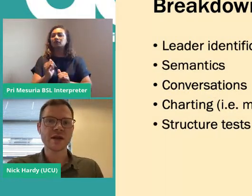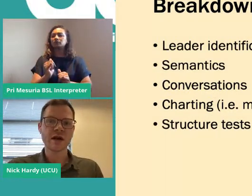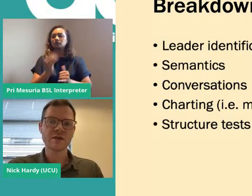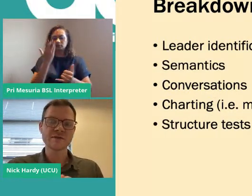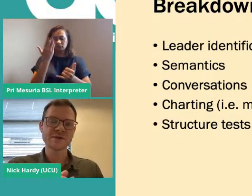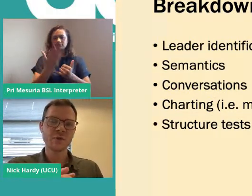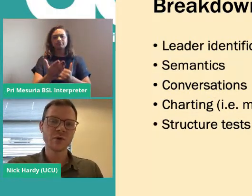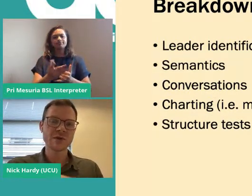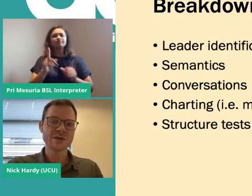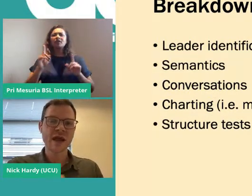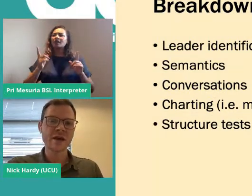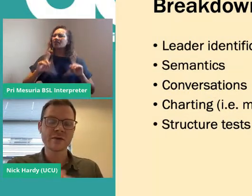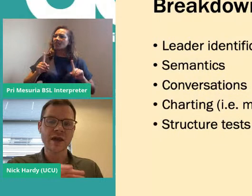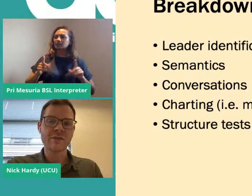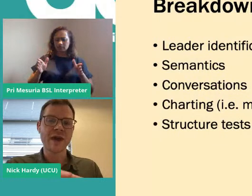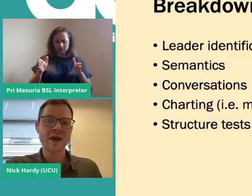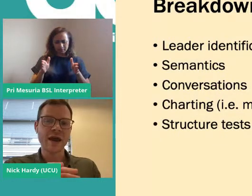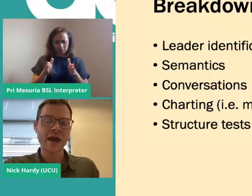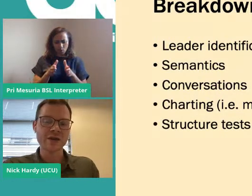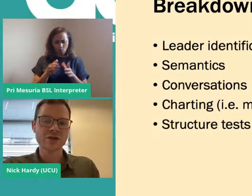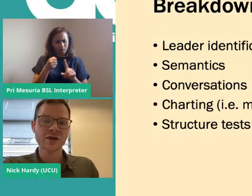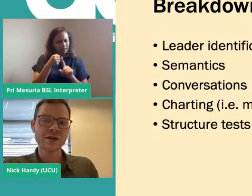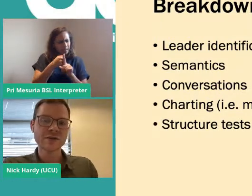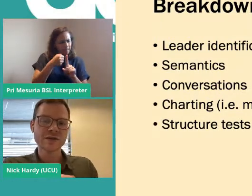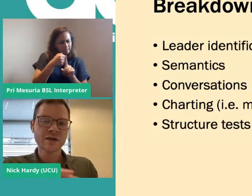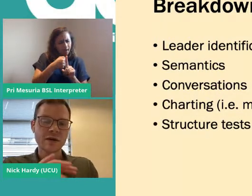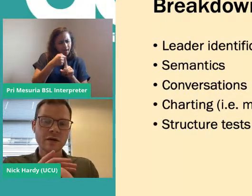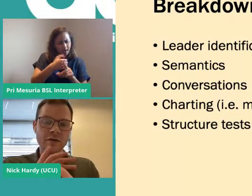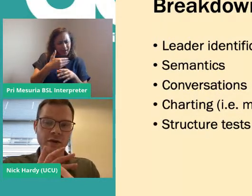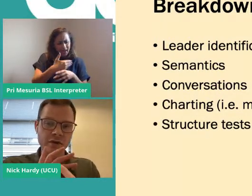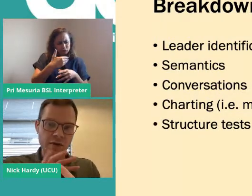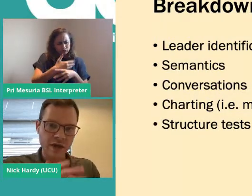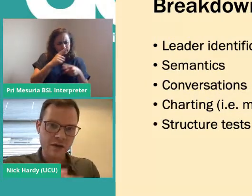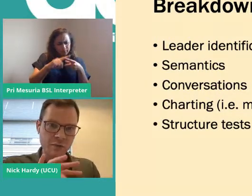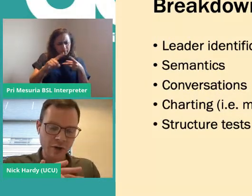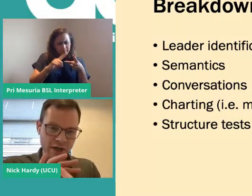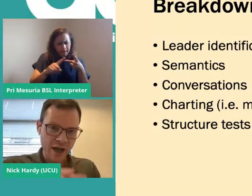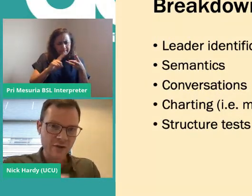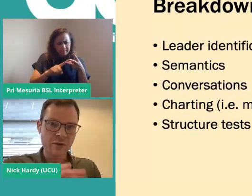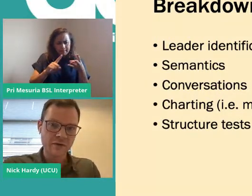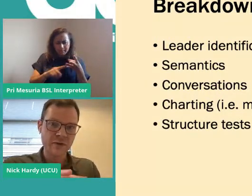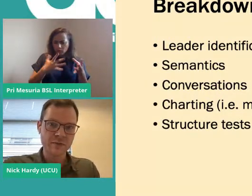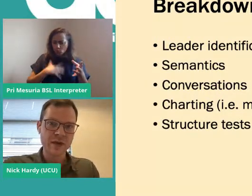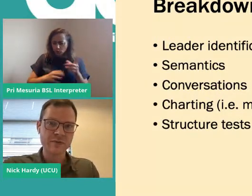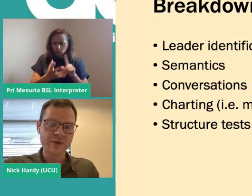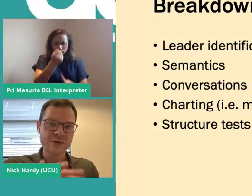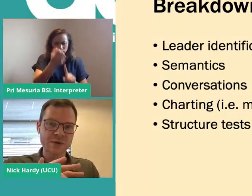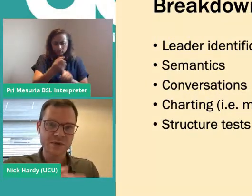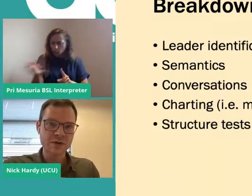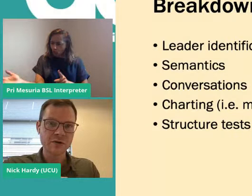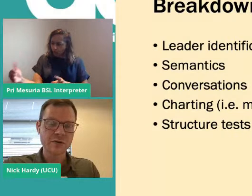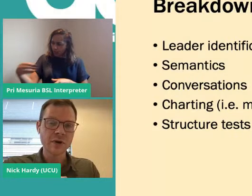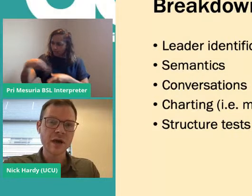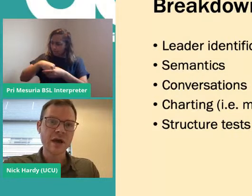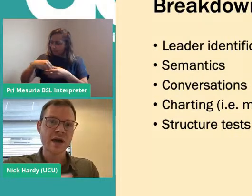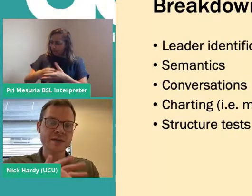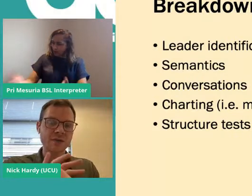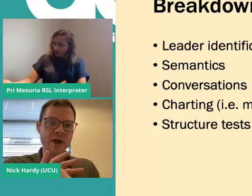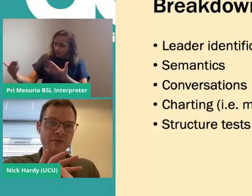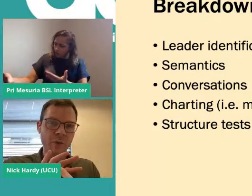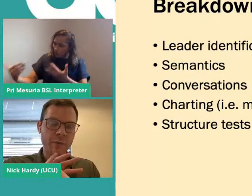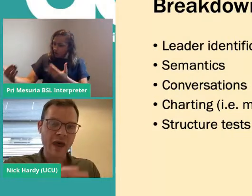that's basically kind of smaller scale campaign actions that you want to get all of your members to do